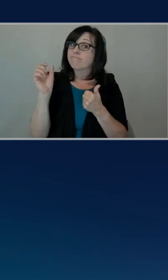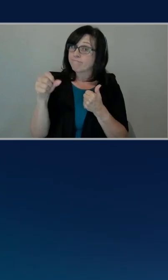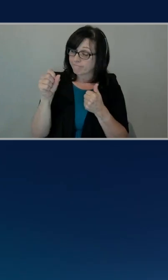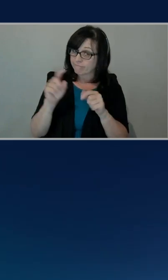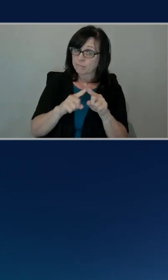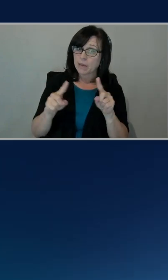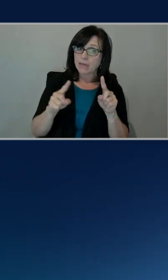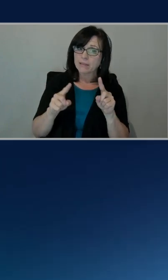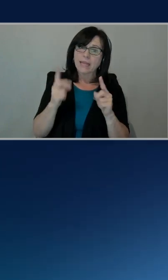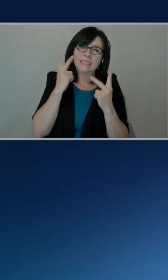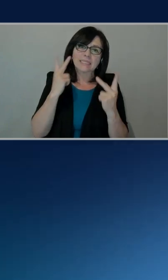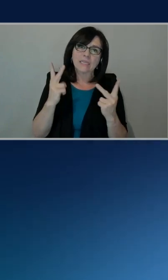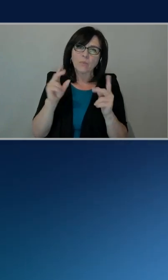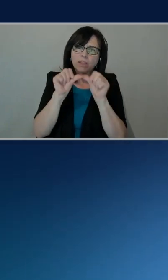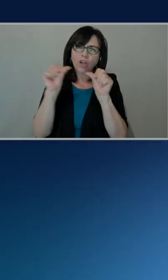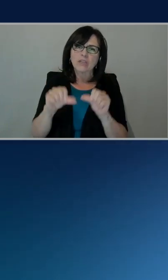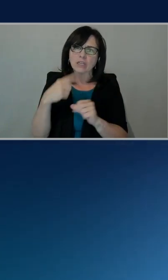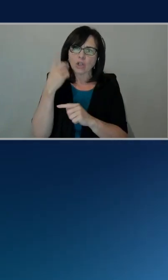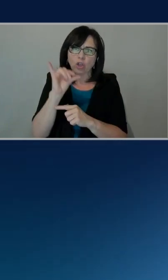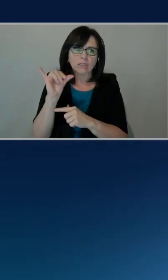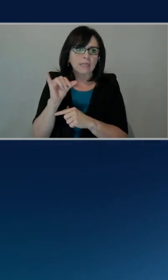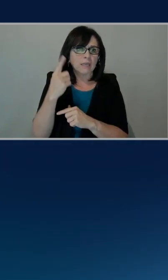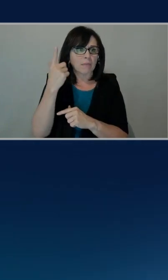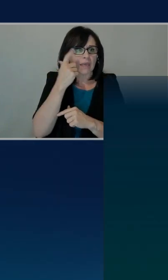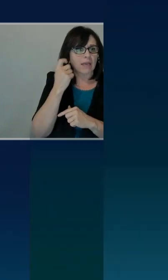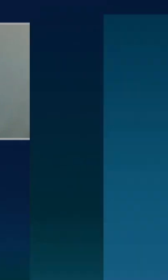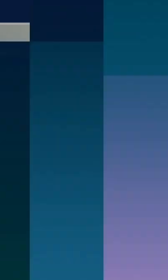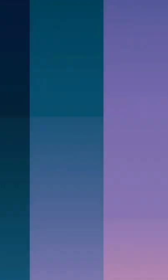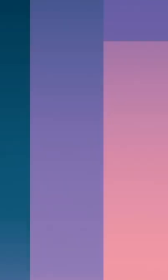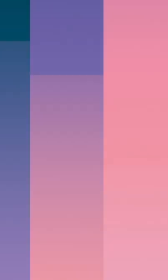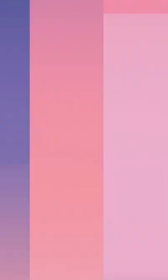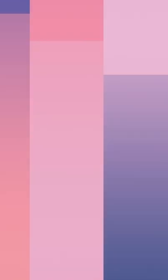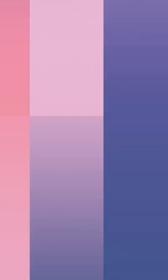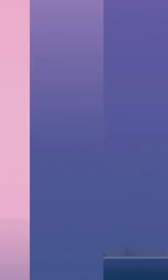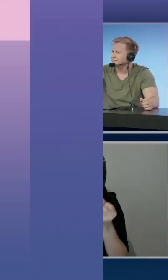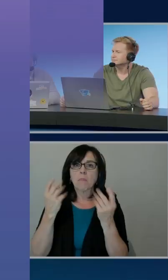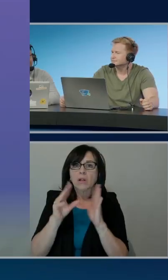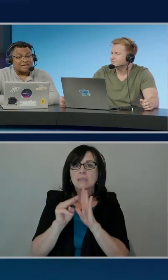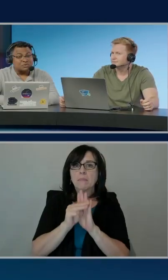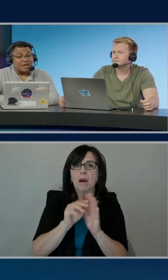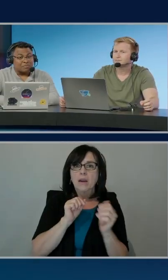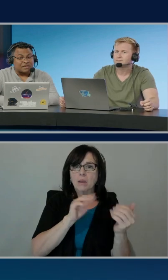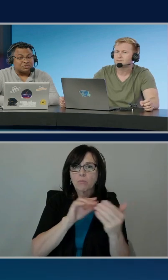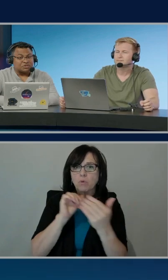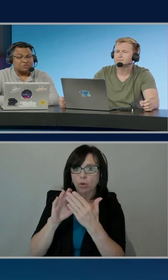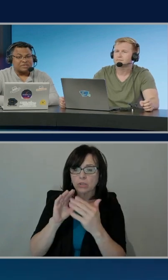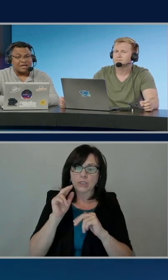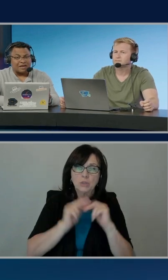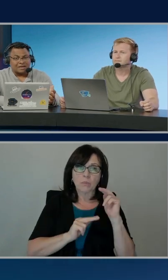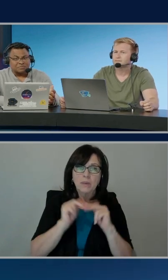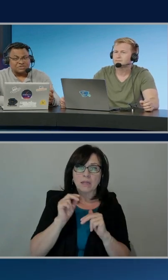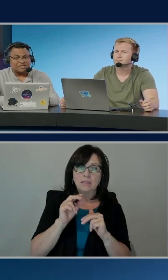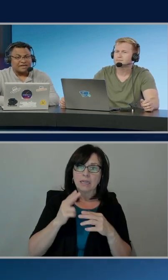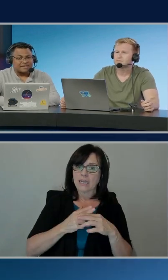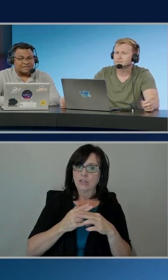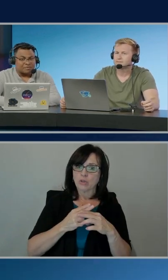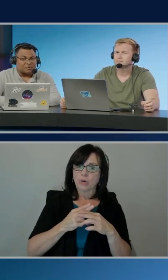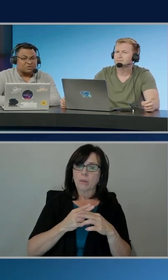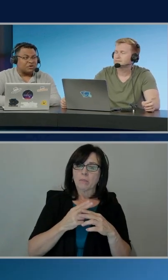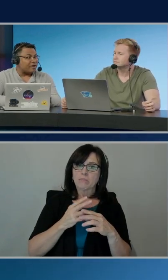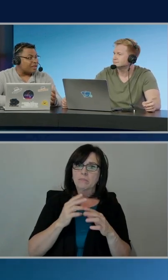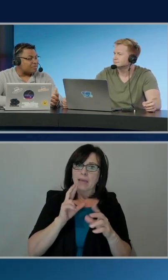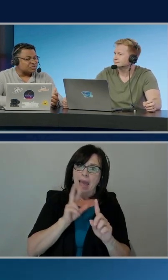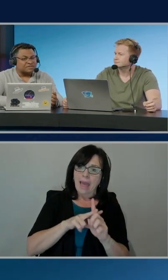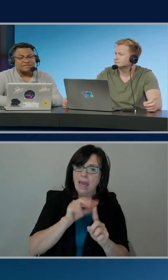look at the architecture, because what you guys have done using a multimodal approach to build an end-to-end application using LLMs, text